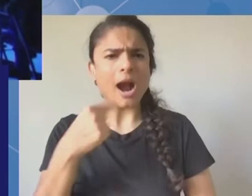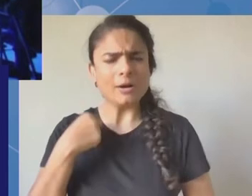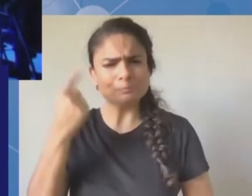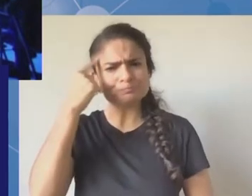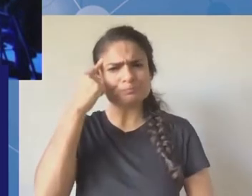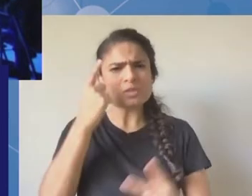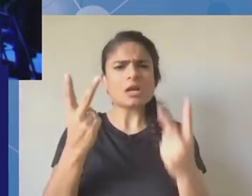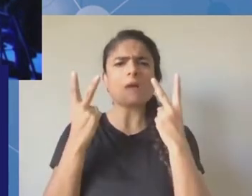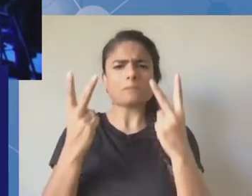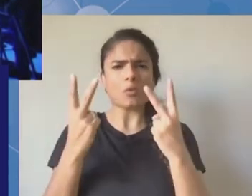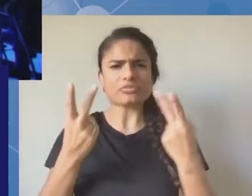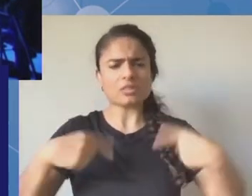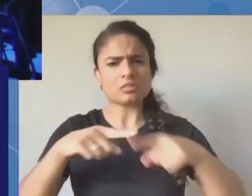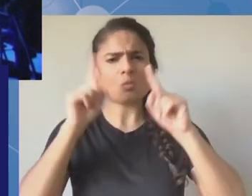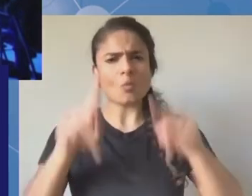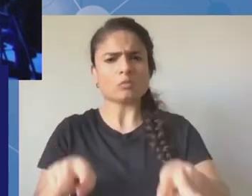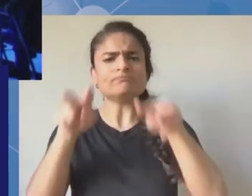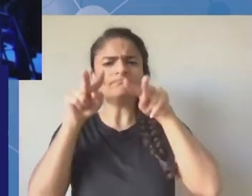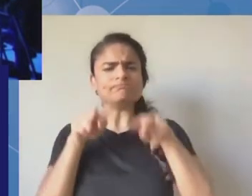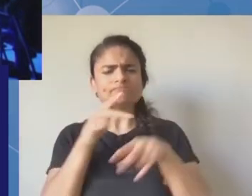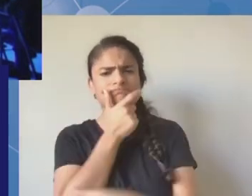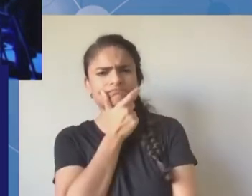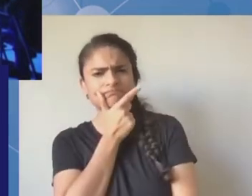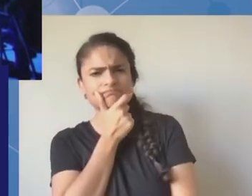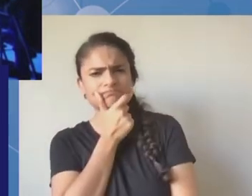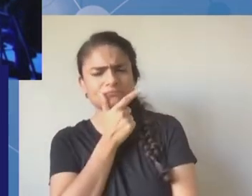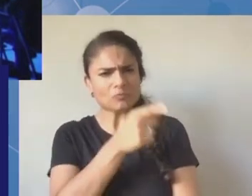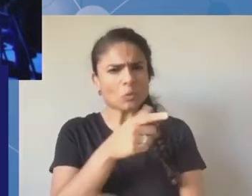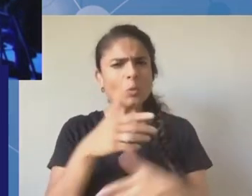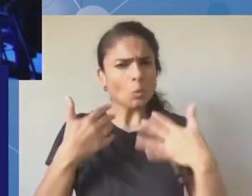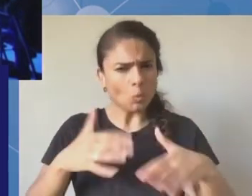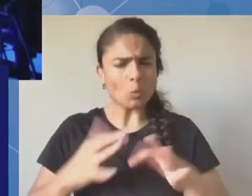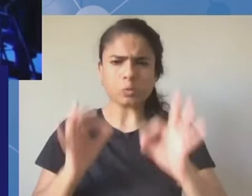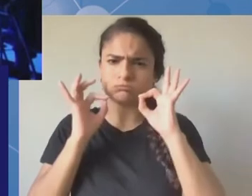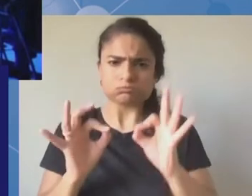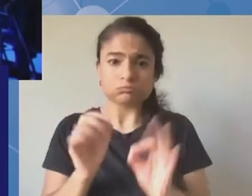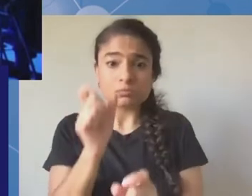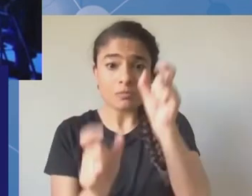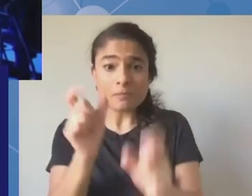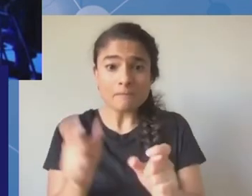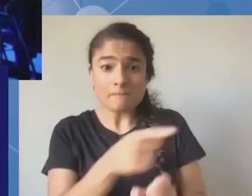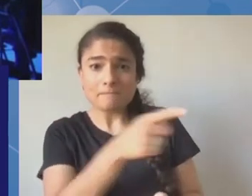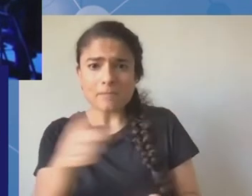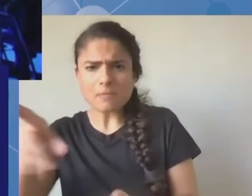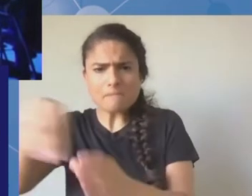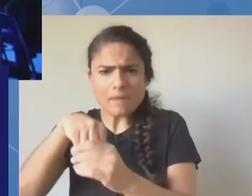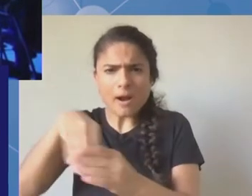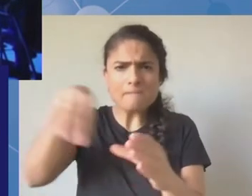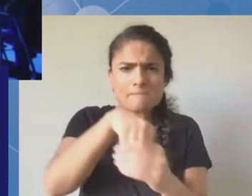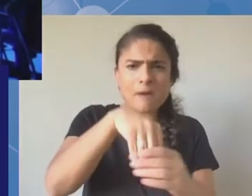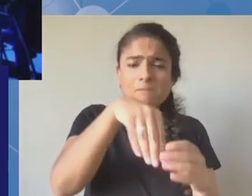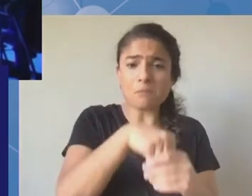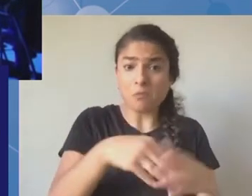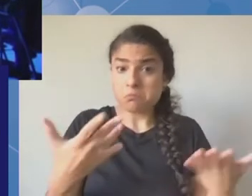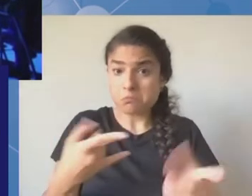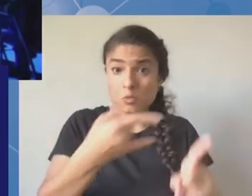beyond some calls and more calls in the coming years because we have to seek